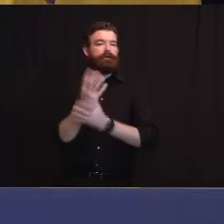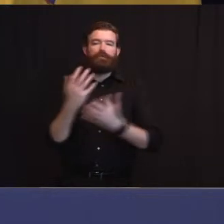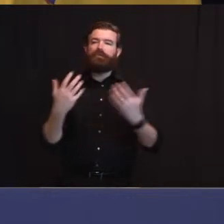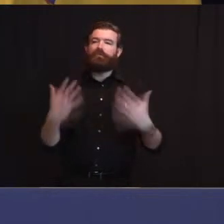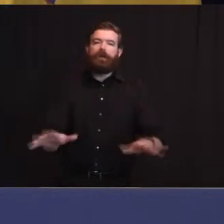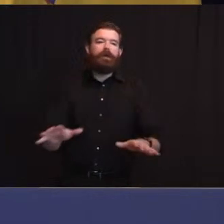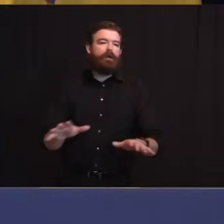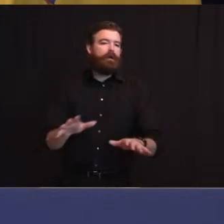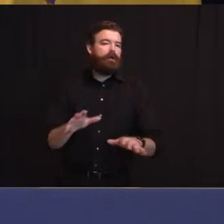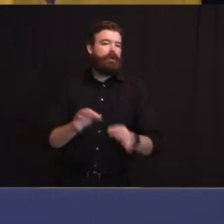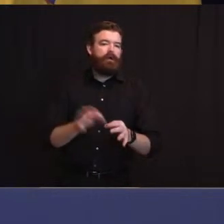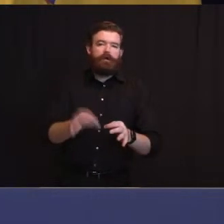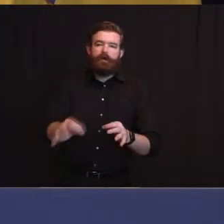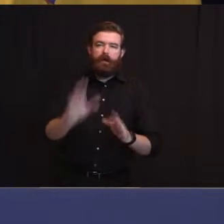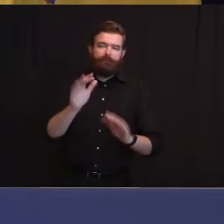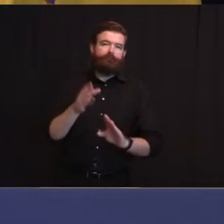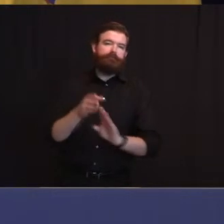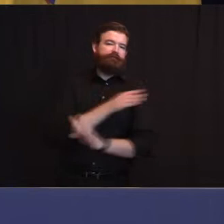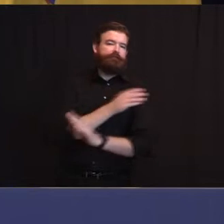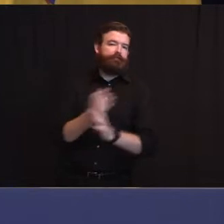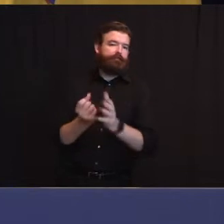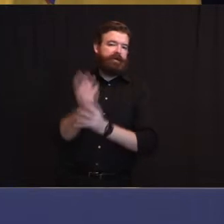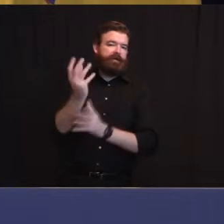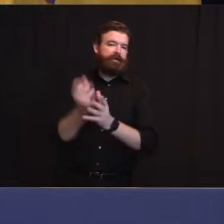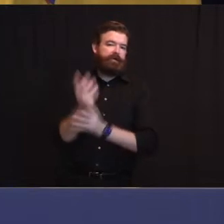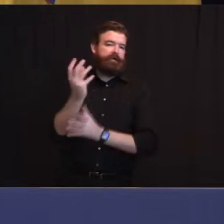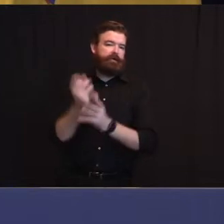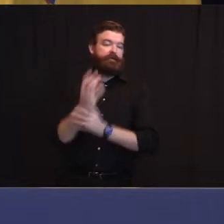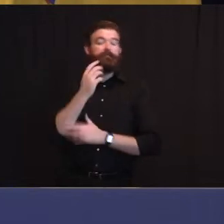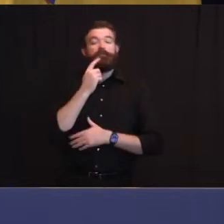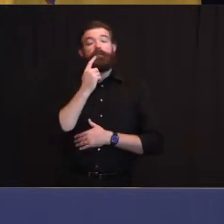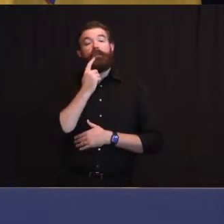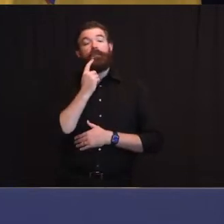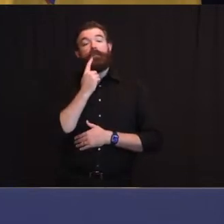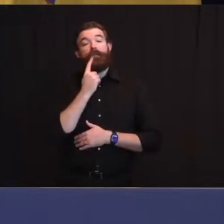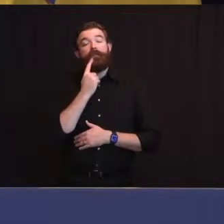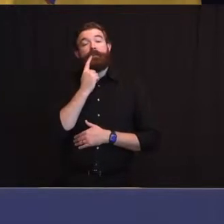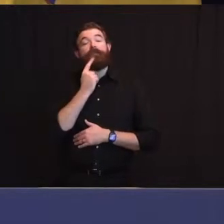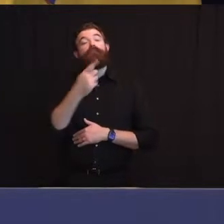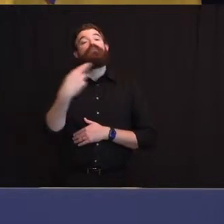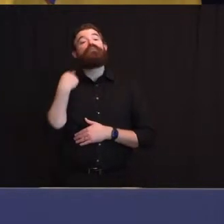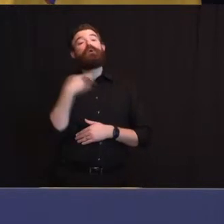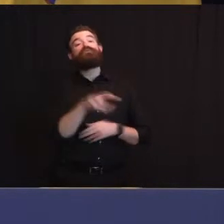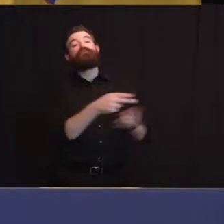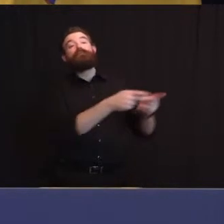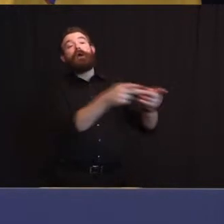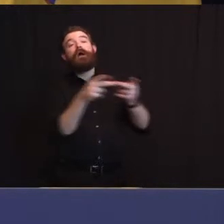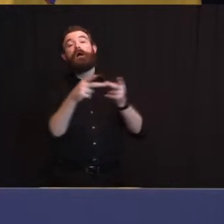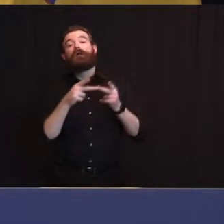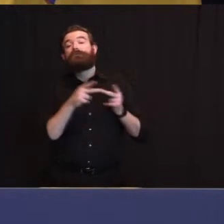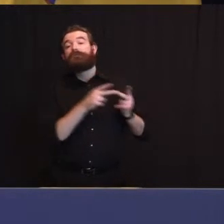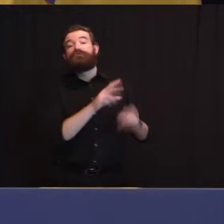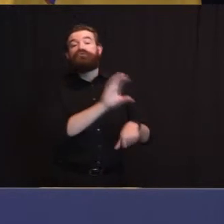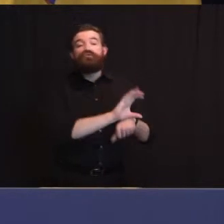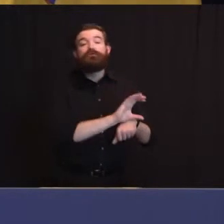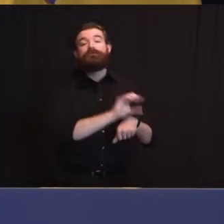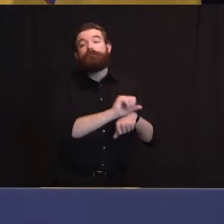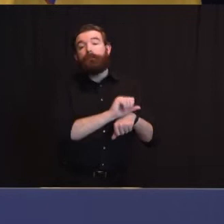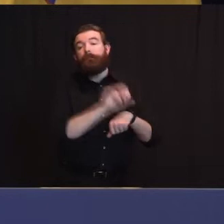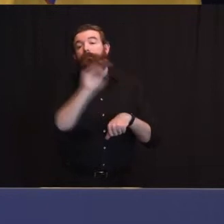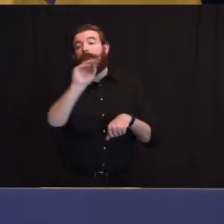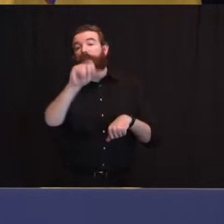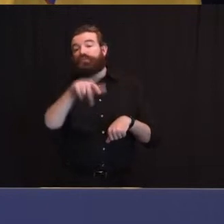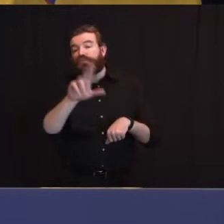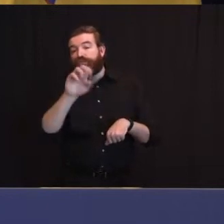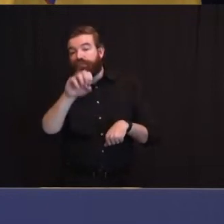your question, I guess, Amanda, on religious services, are we concerned that with the frequency of them, that people basically let their guard